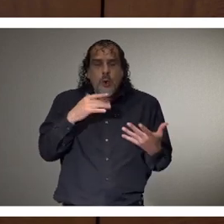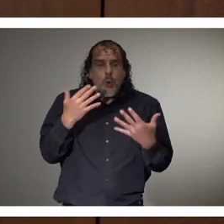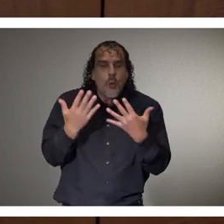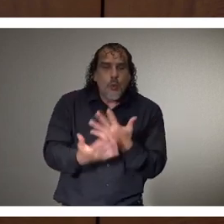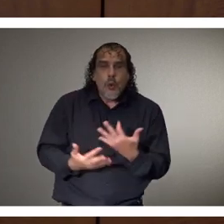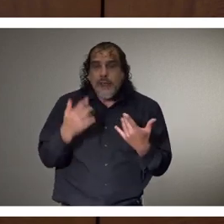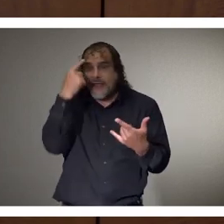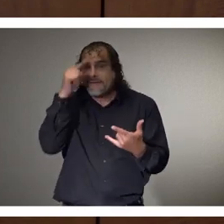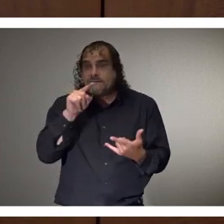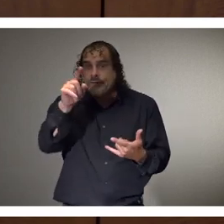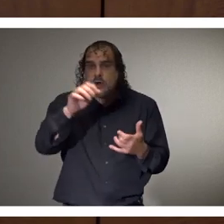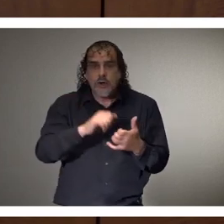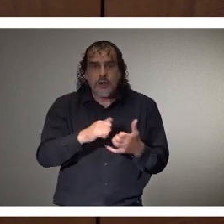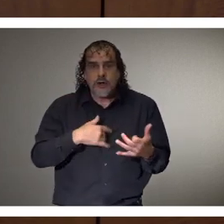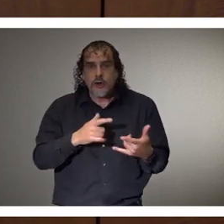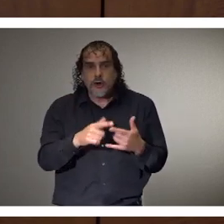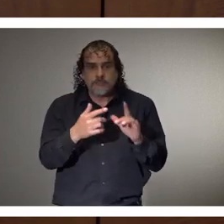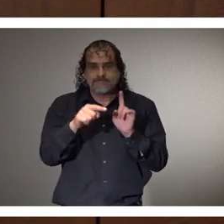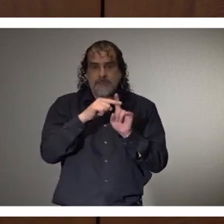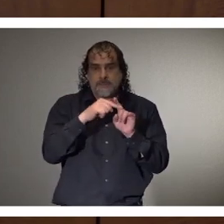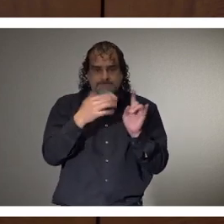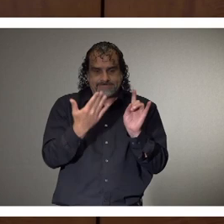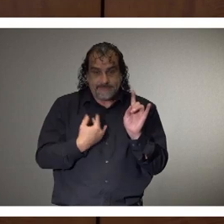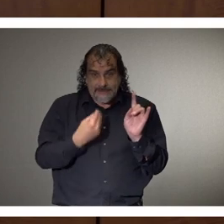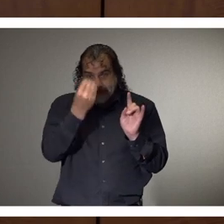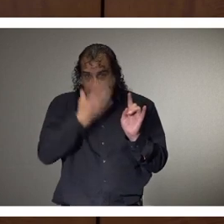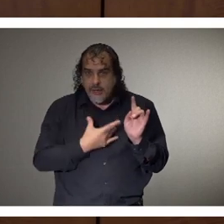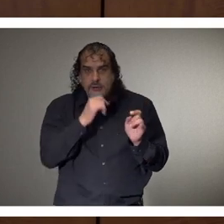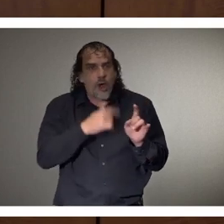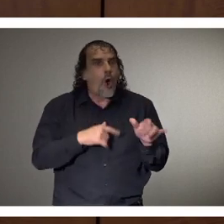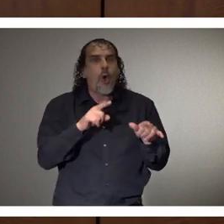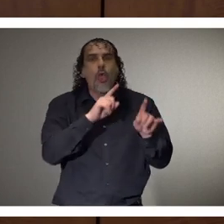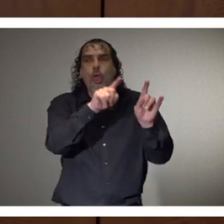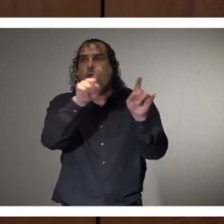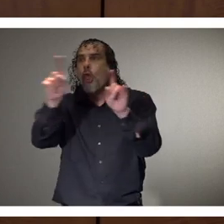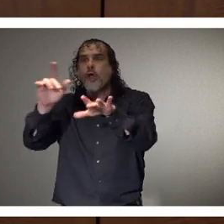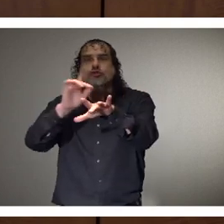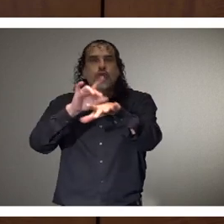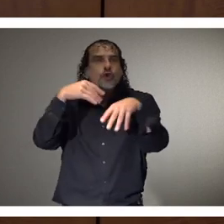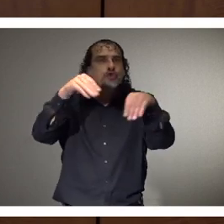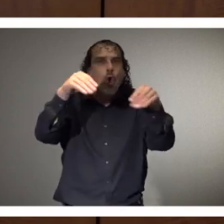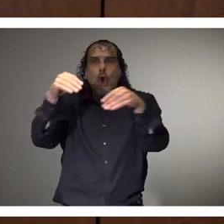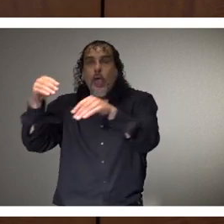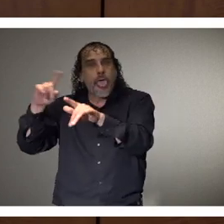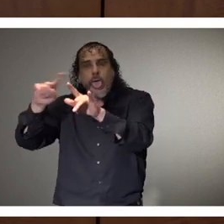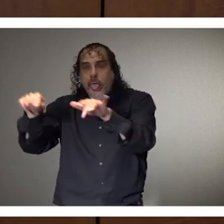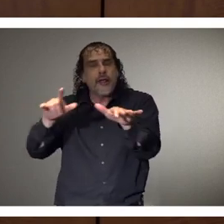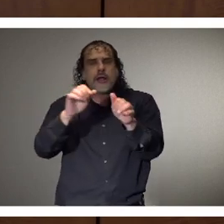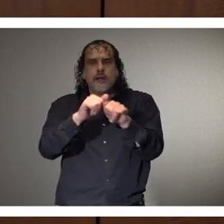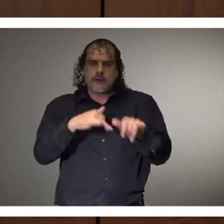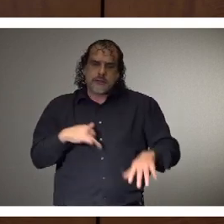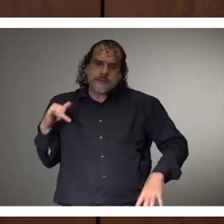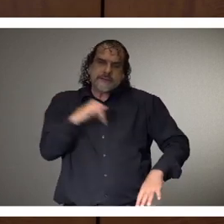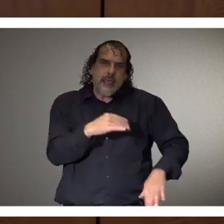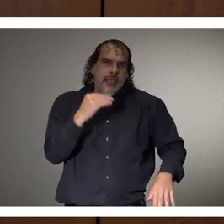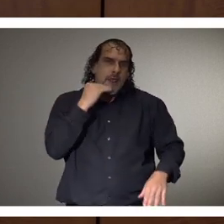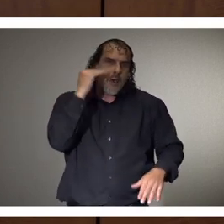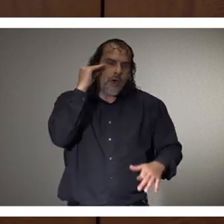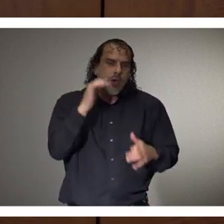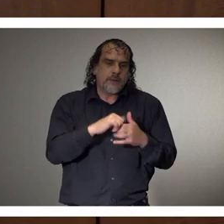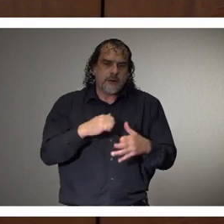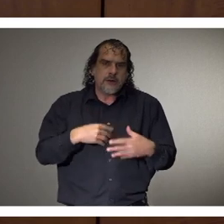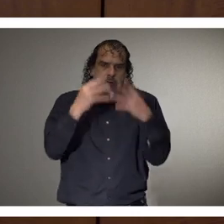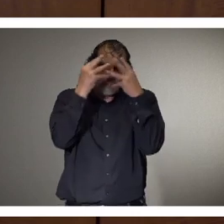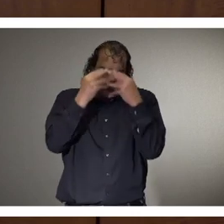uh, go and run a bunch of errands if you're sick. And even if your test is negative, please stay home until you're symptom-free